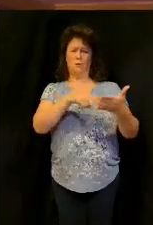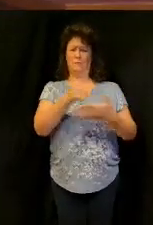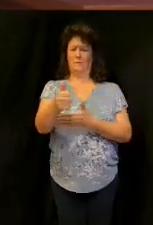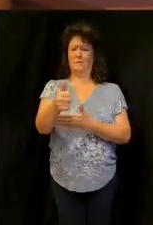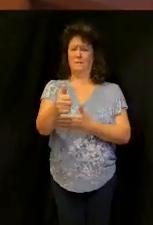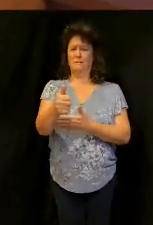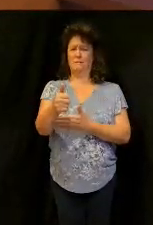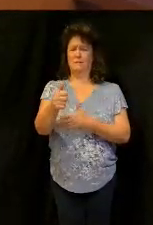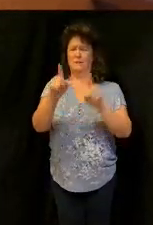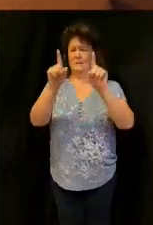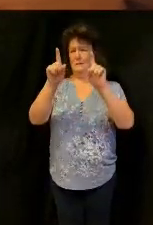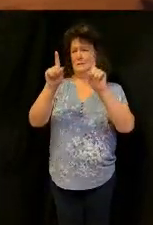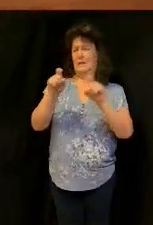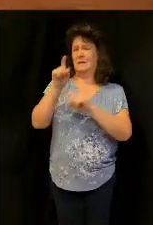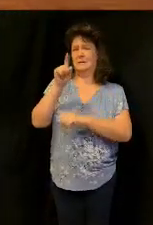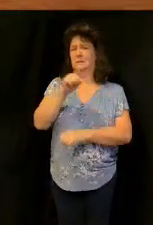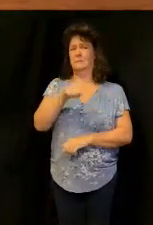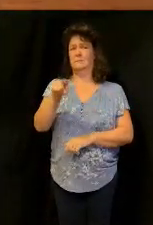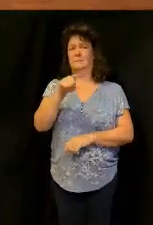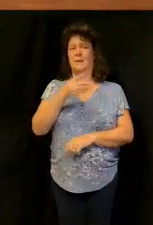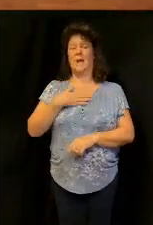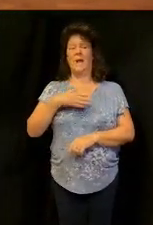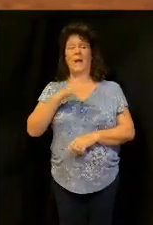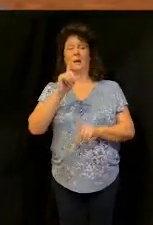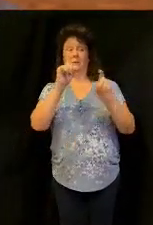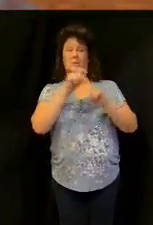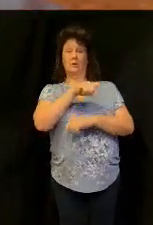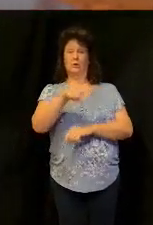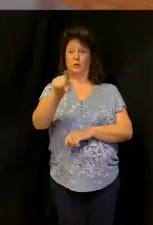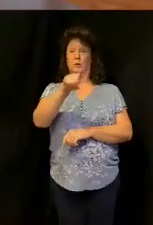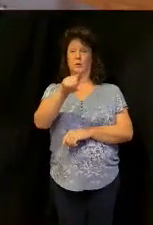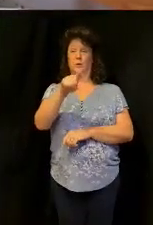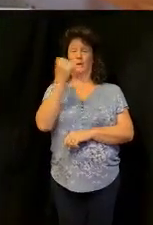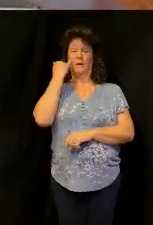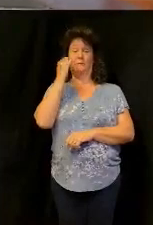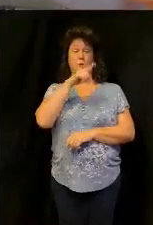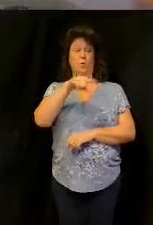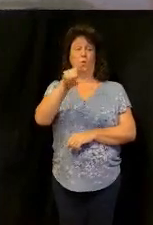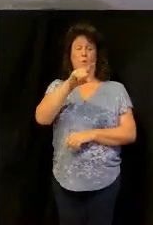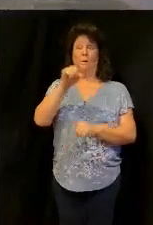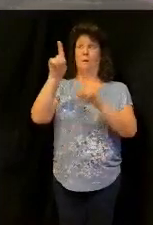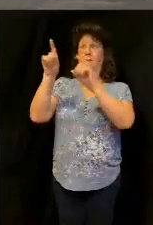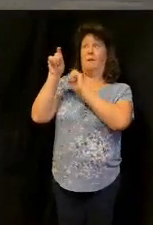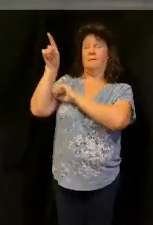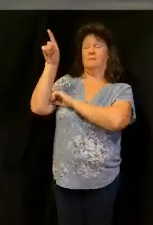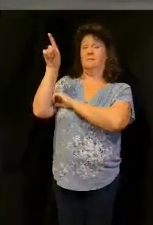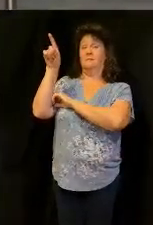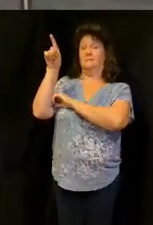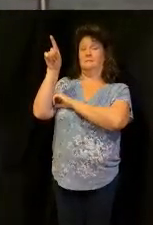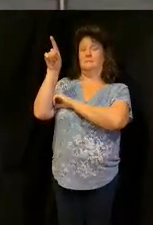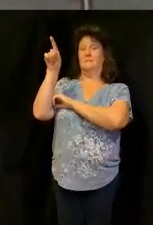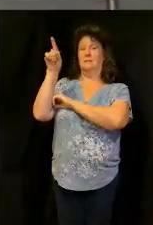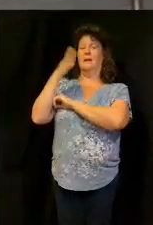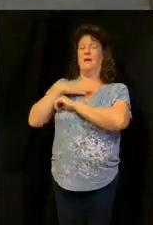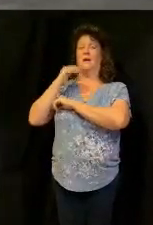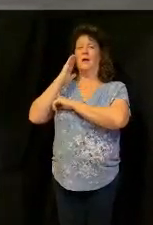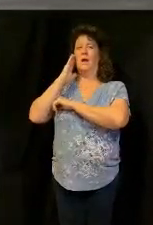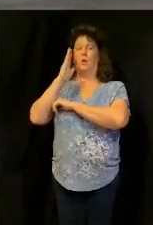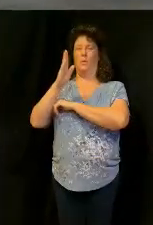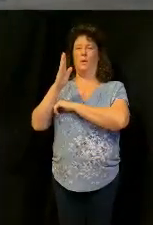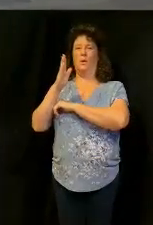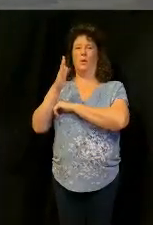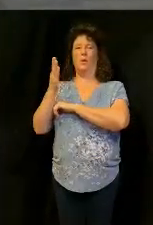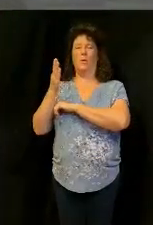just test me he said I'll test you but you test me and see if I won't do for you what I tell you that I will do for you